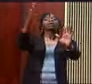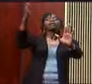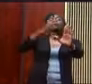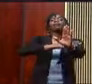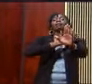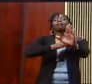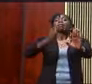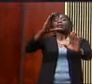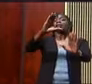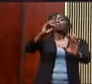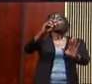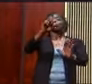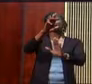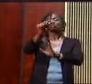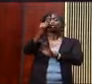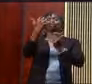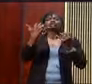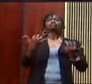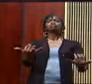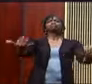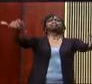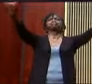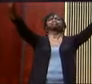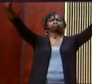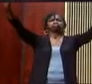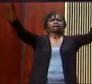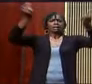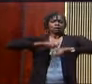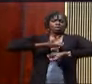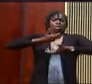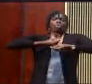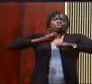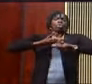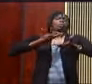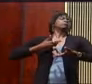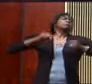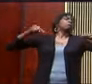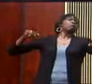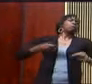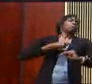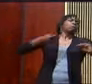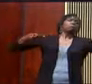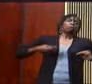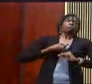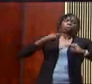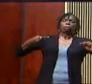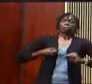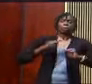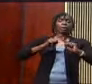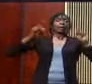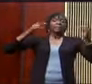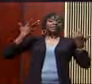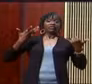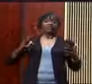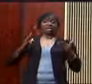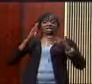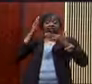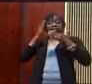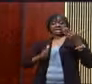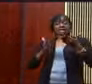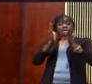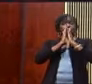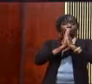concert he would express, express pain and the profane, but then he would close in prayer.